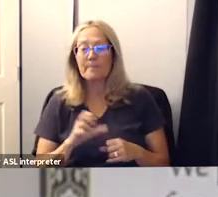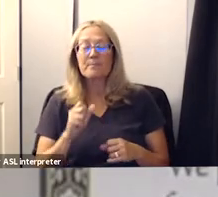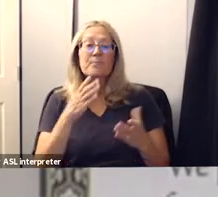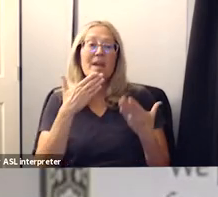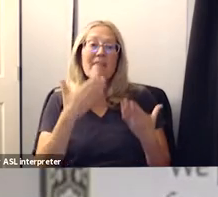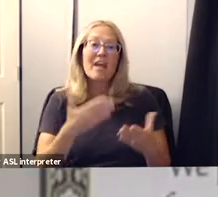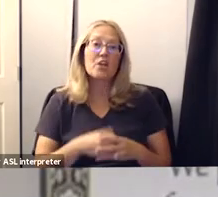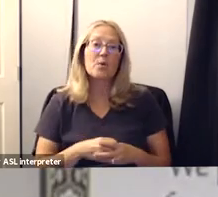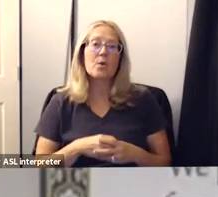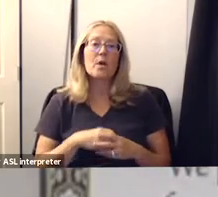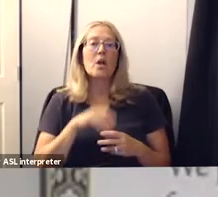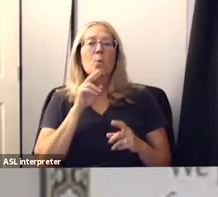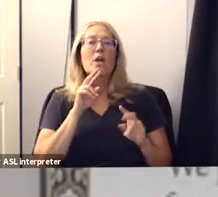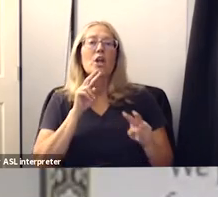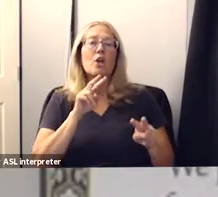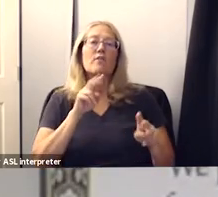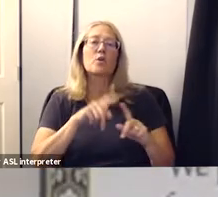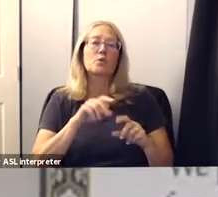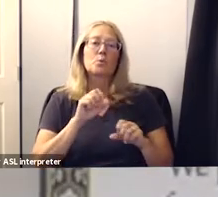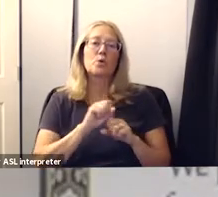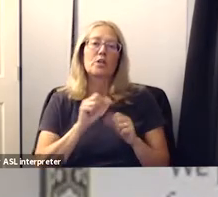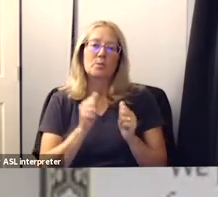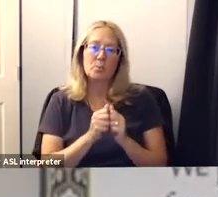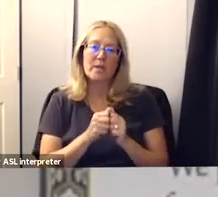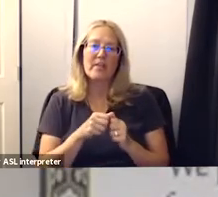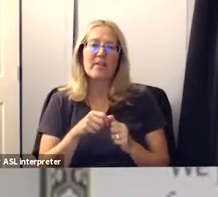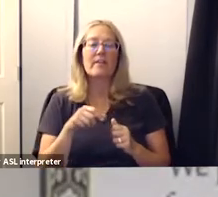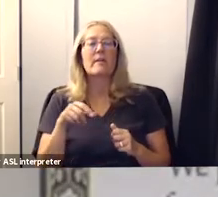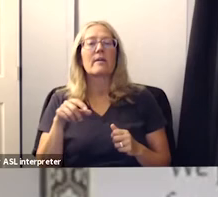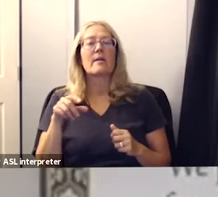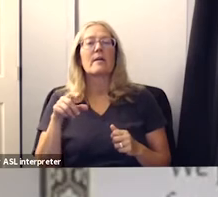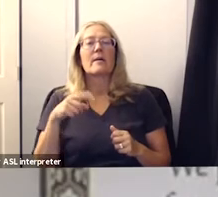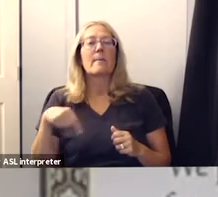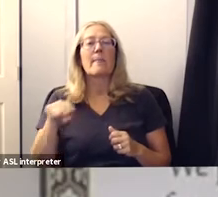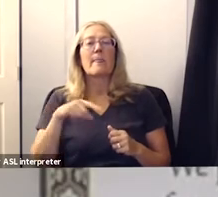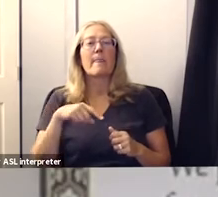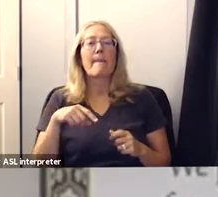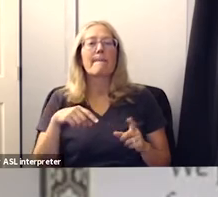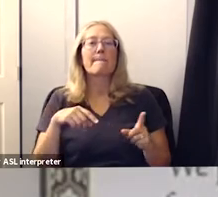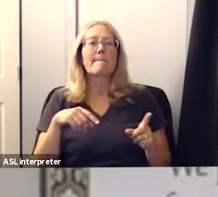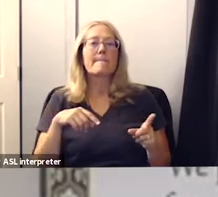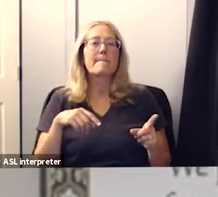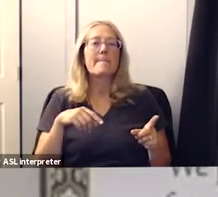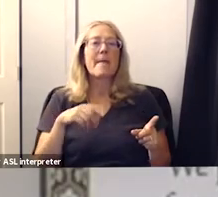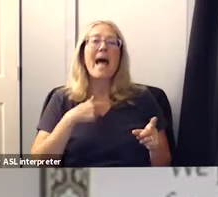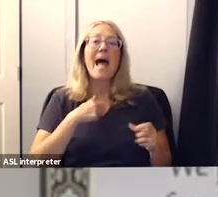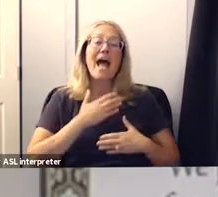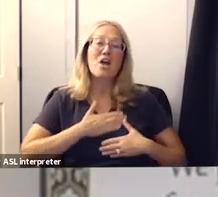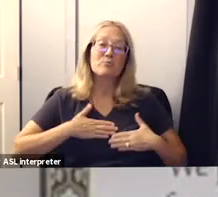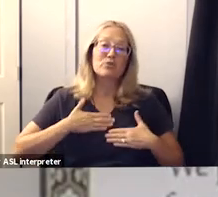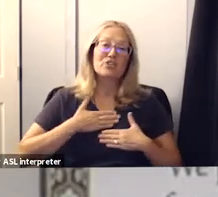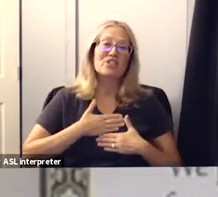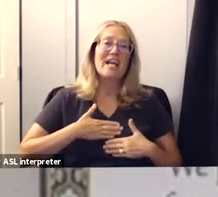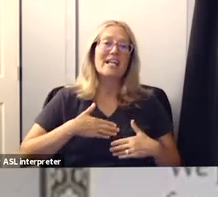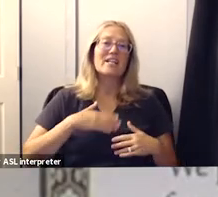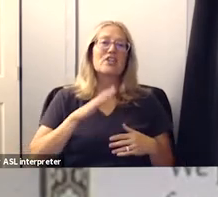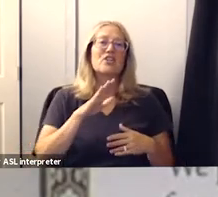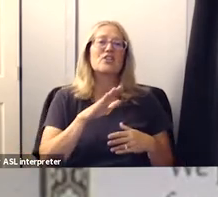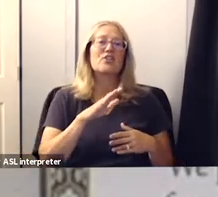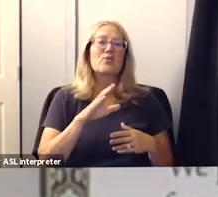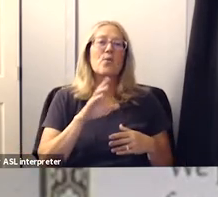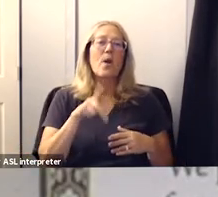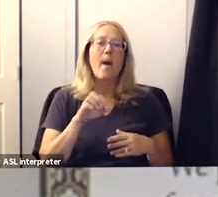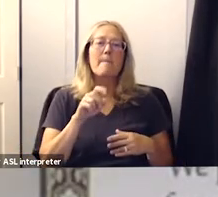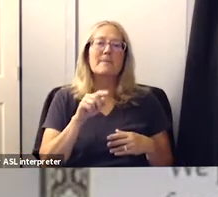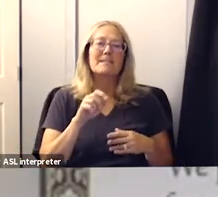much and looking forward to continue working with you and sister fiscal girl over here you know hey i can appreciate that i appreciate your updates